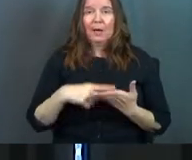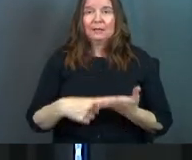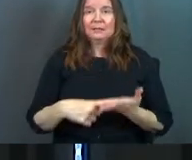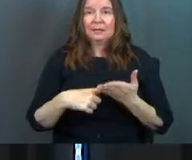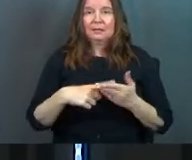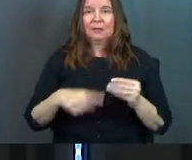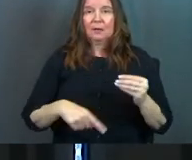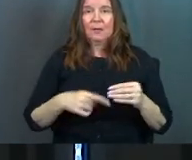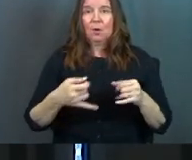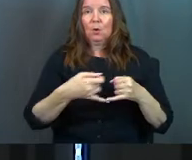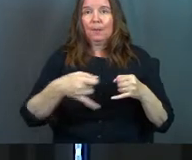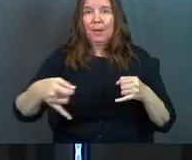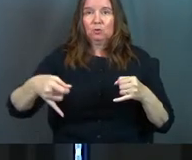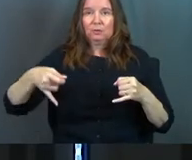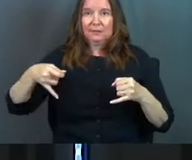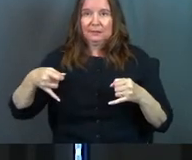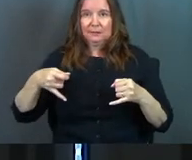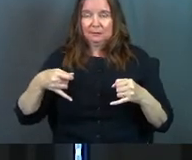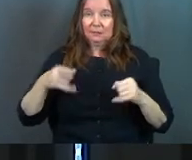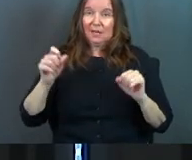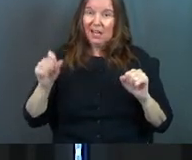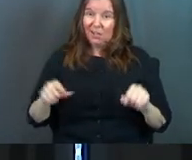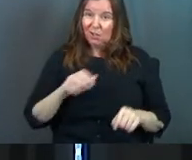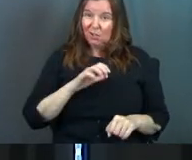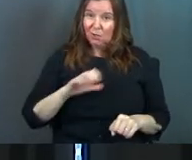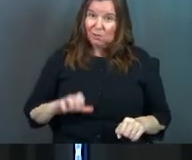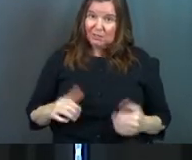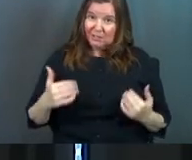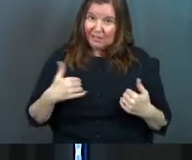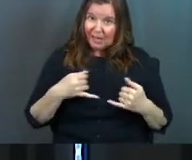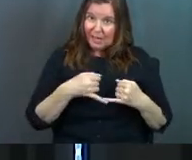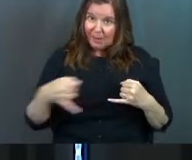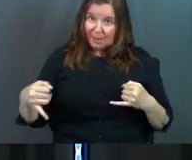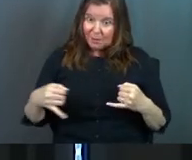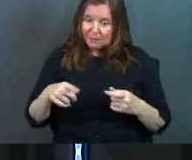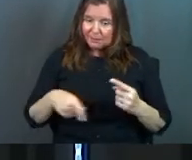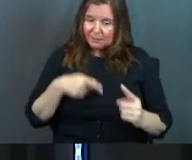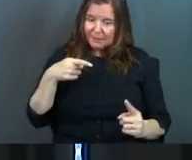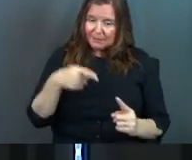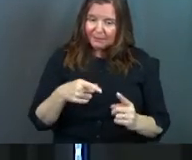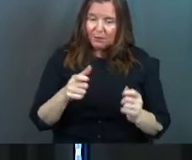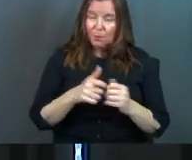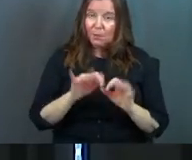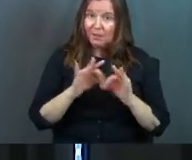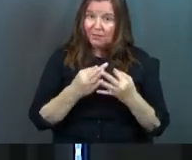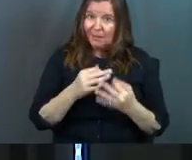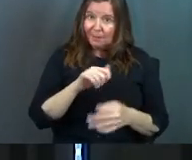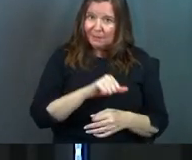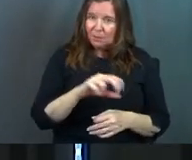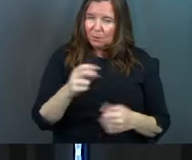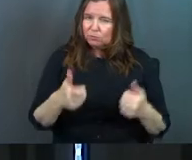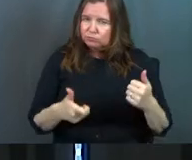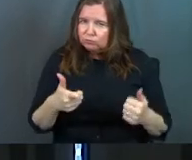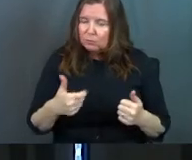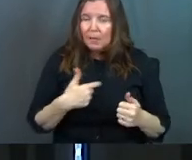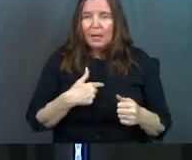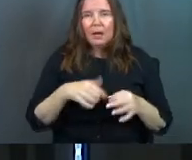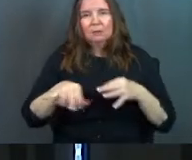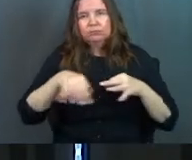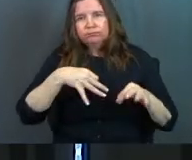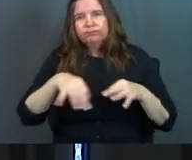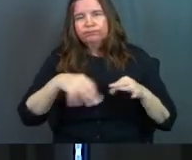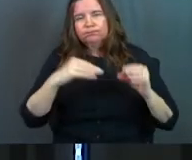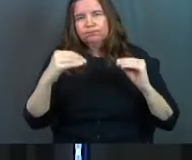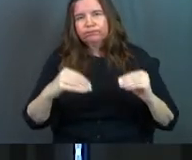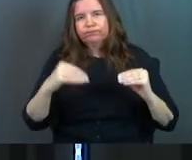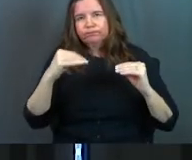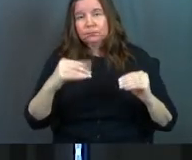discussion about boundaries. And could Christians have boundaries specifically with family? And I did a whole teaching